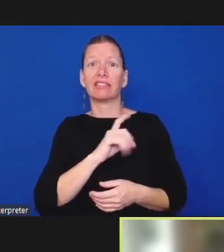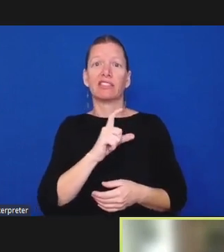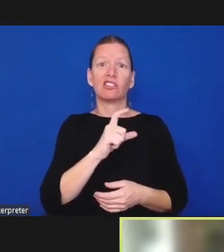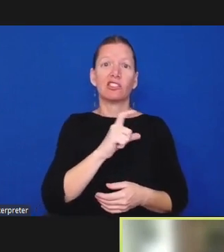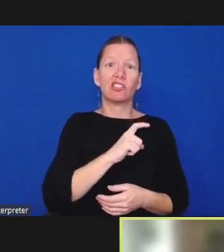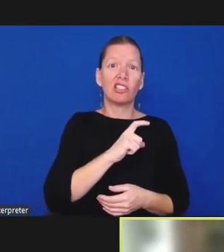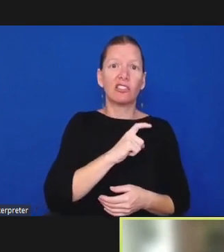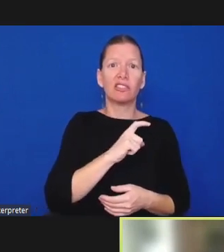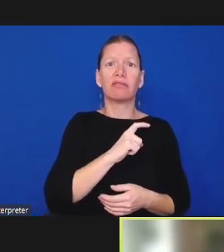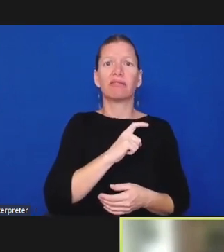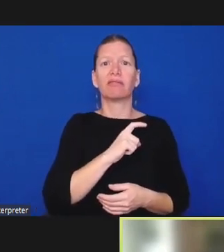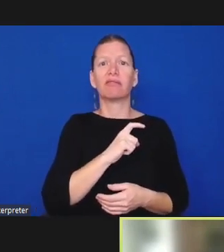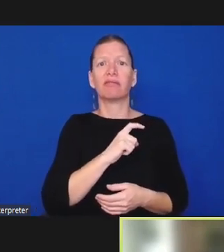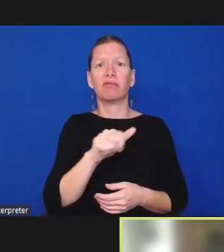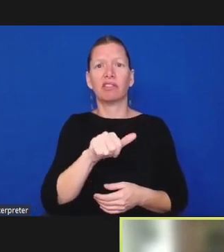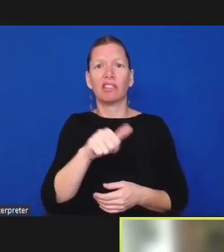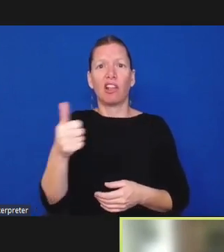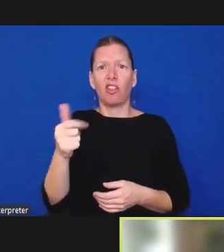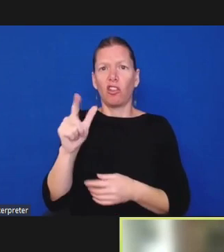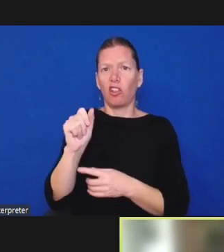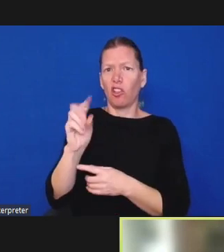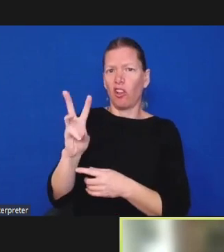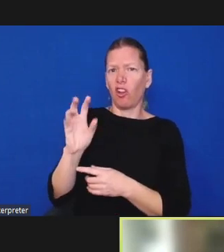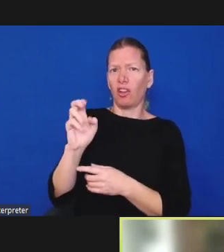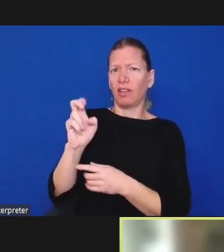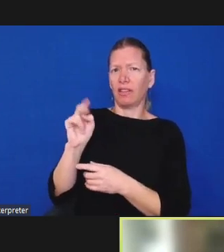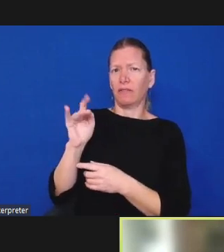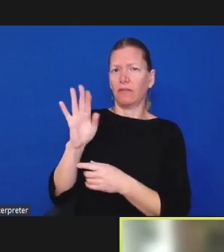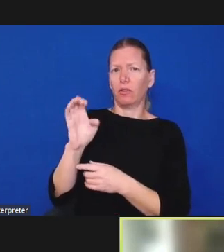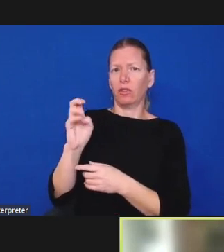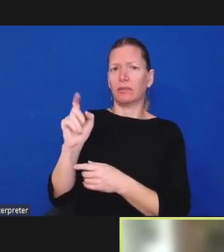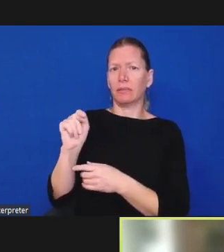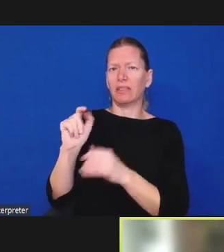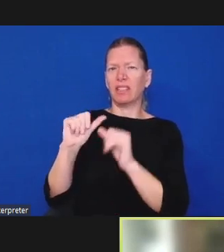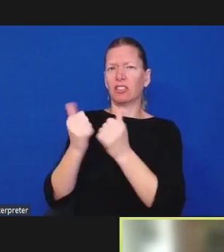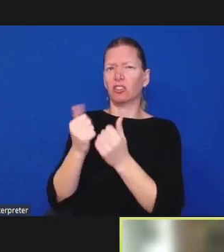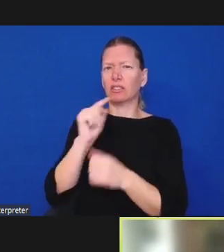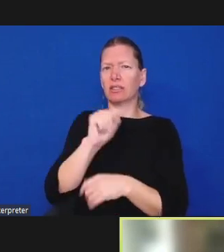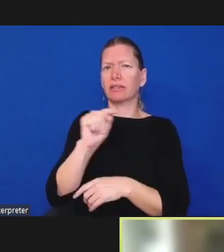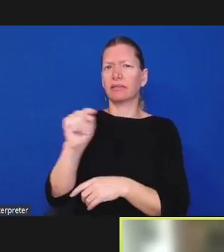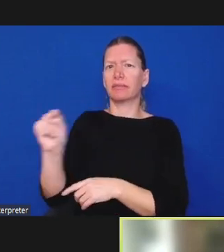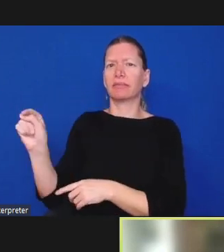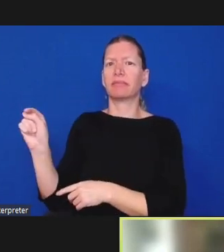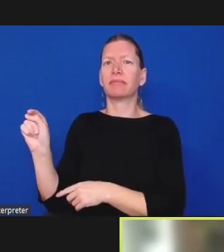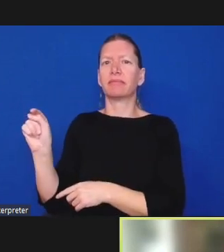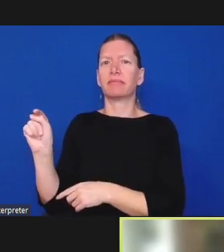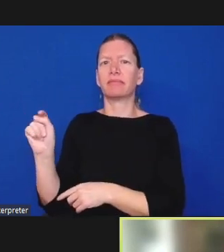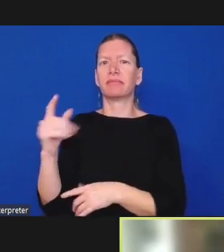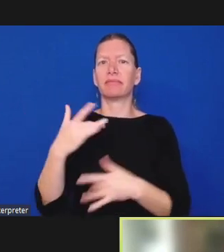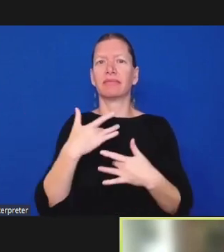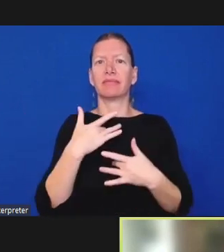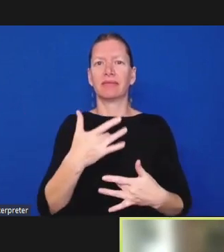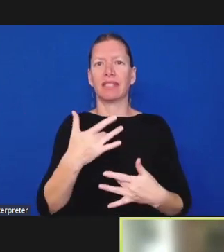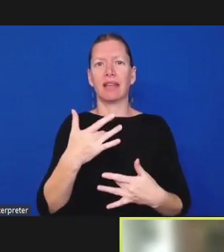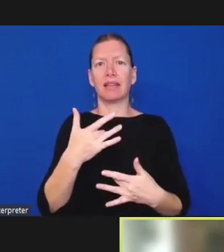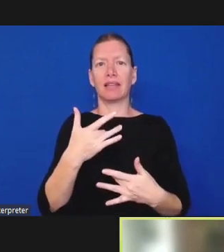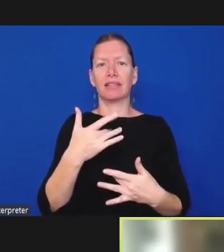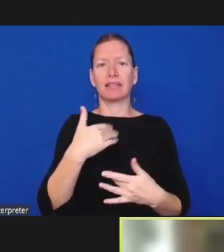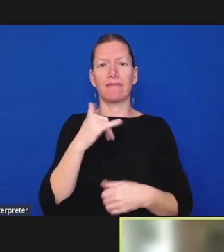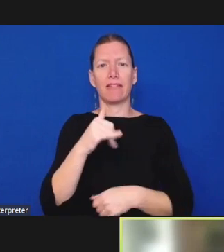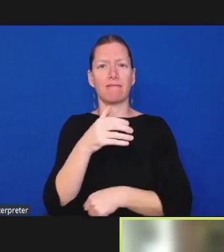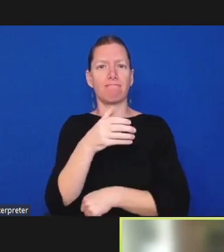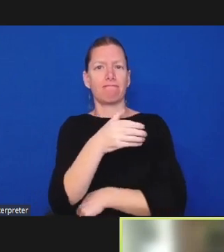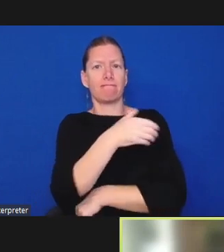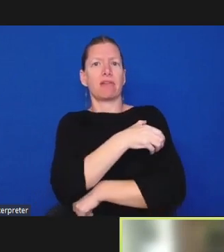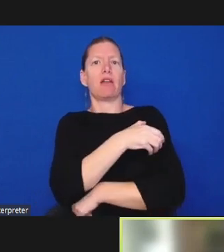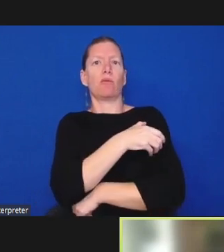agencies there are inherently have a degree of power inherent in their job they carry guns